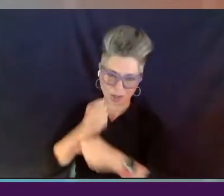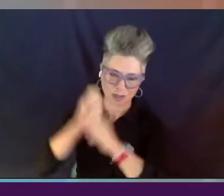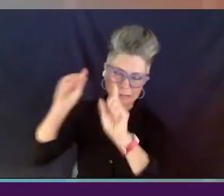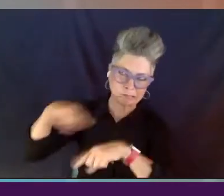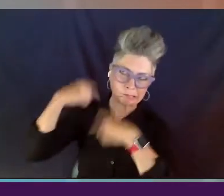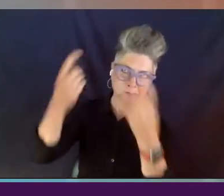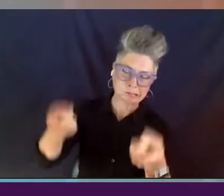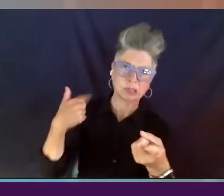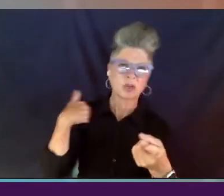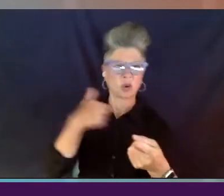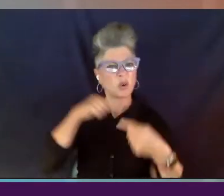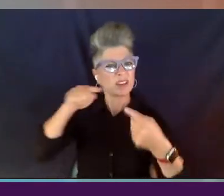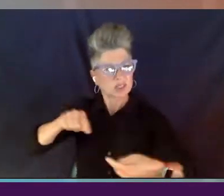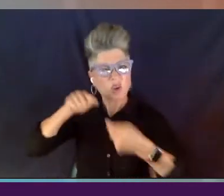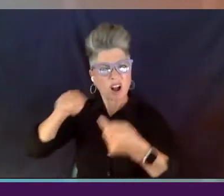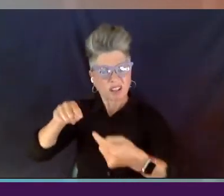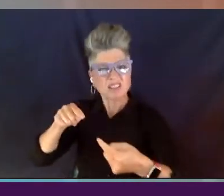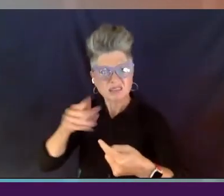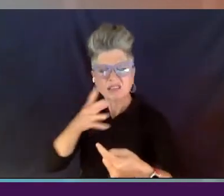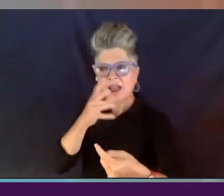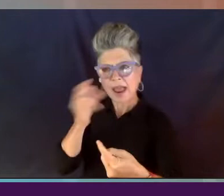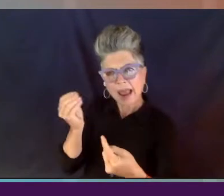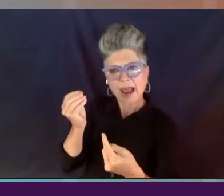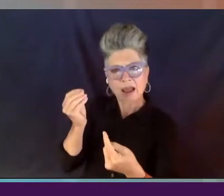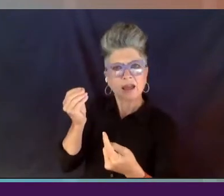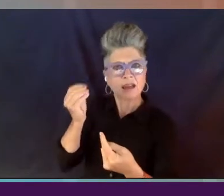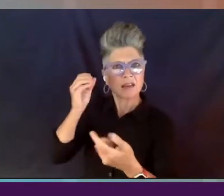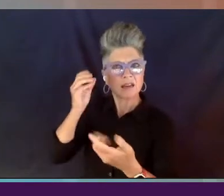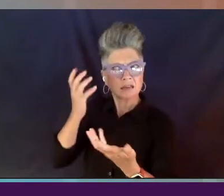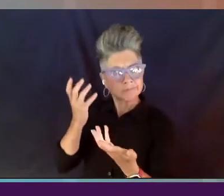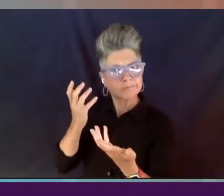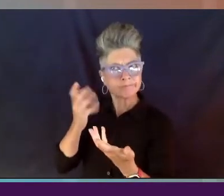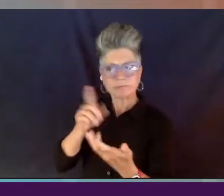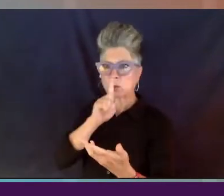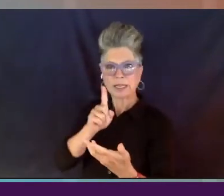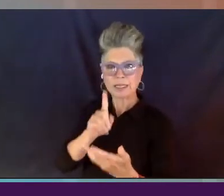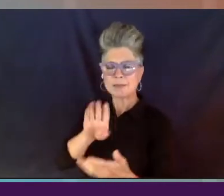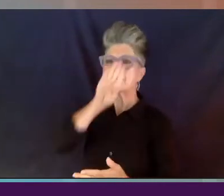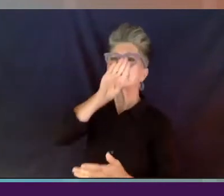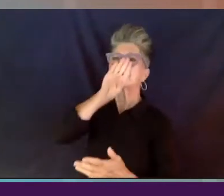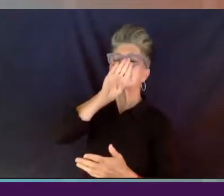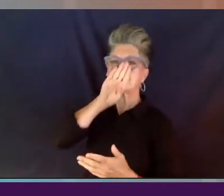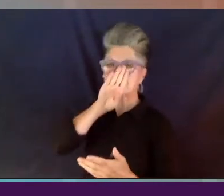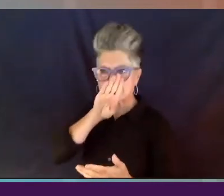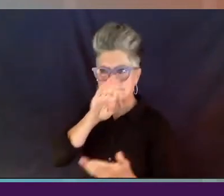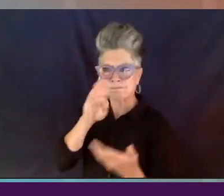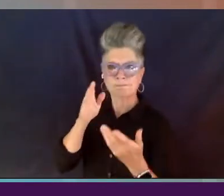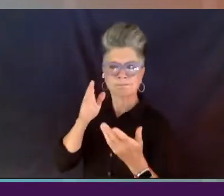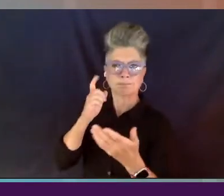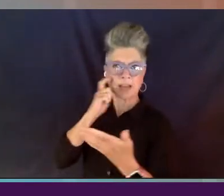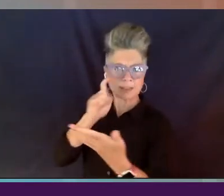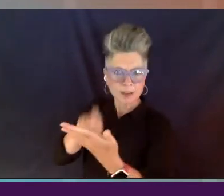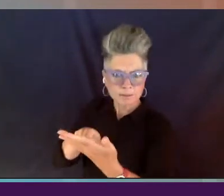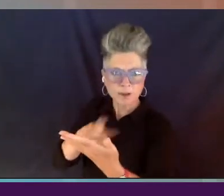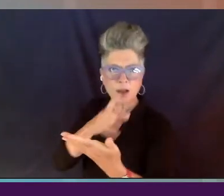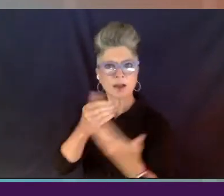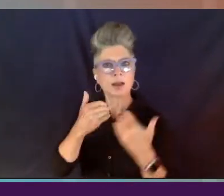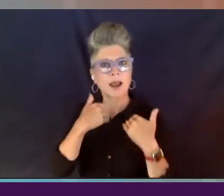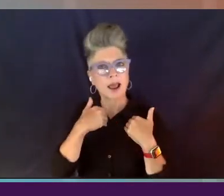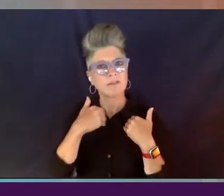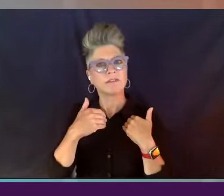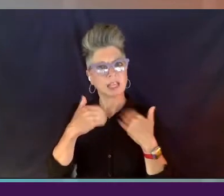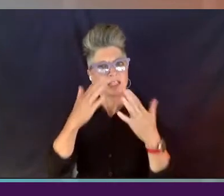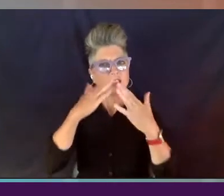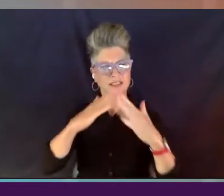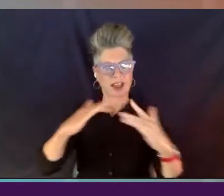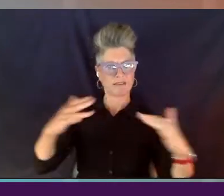we've found some difficulties in identifying and having public or diverse voices